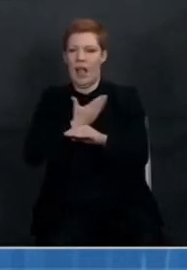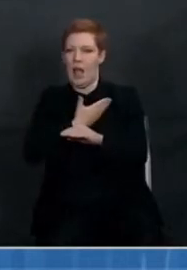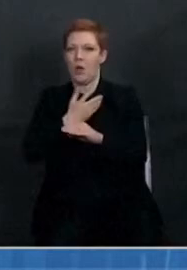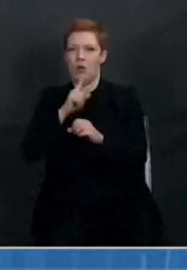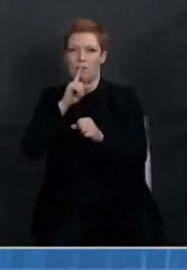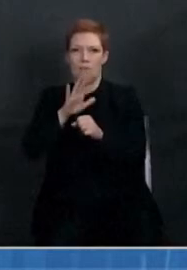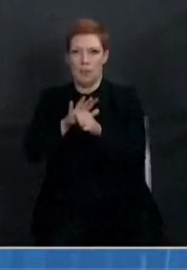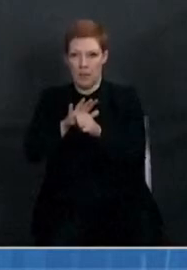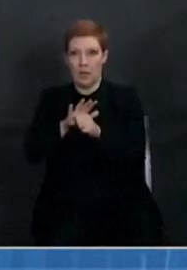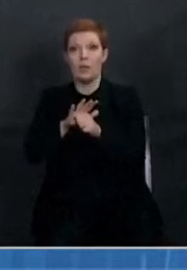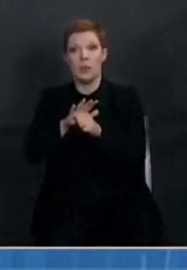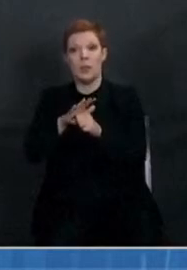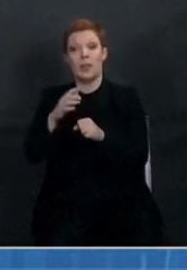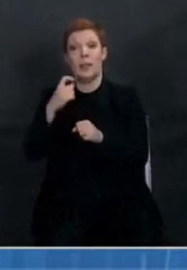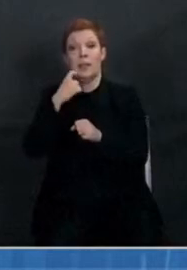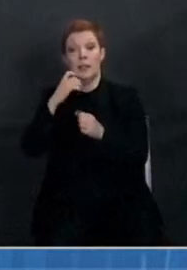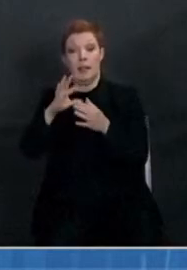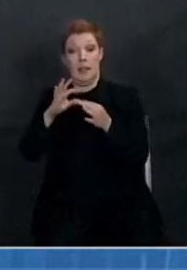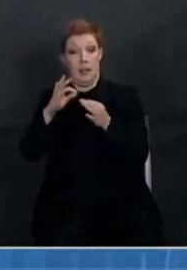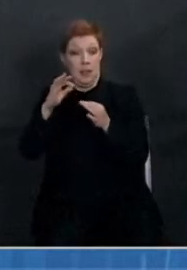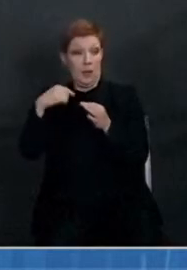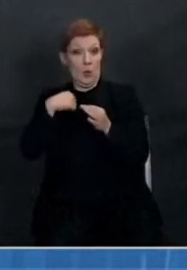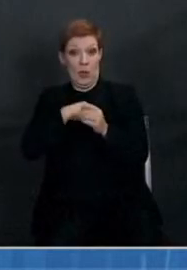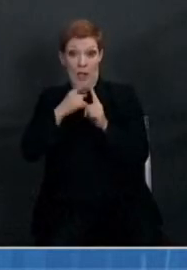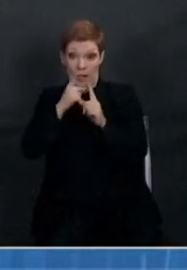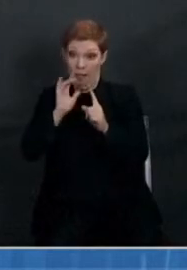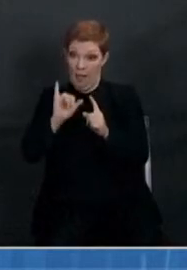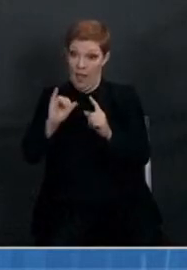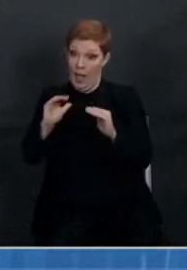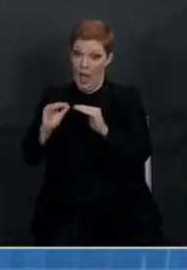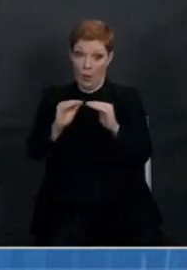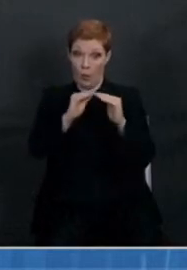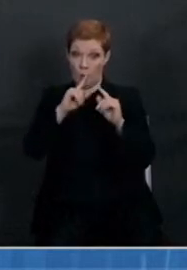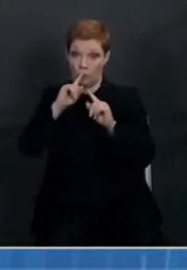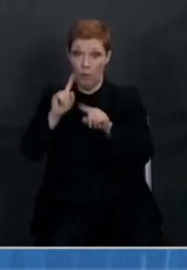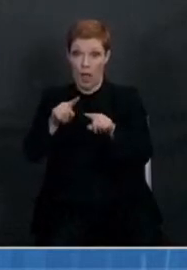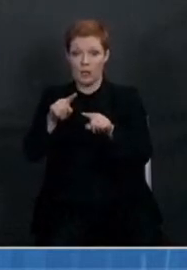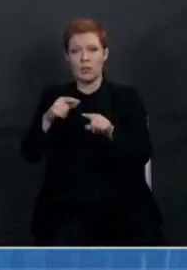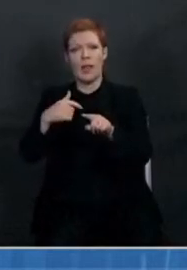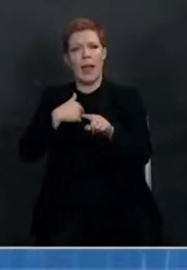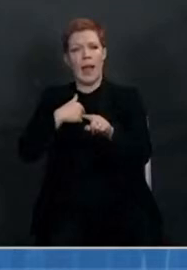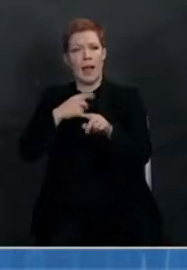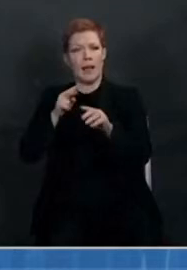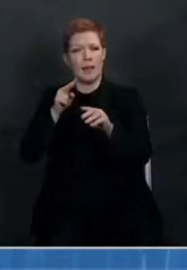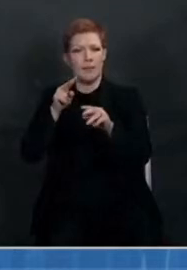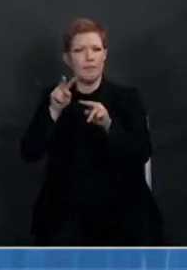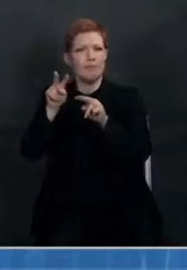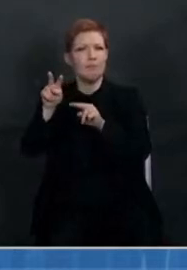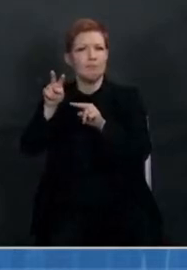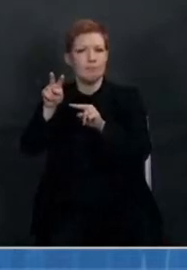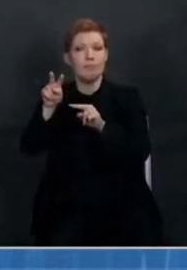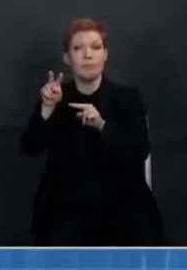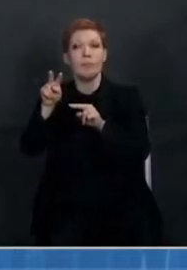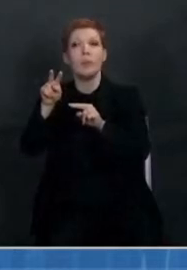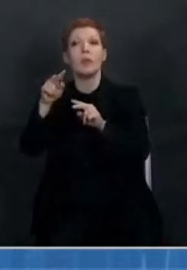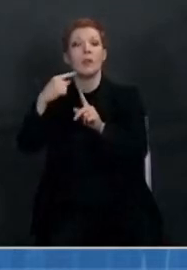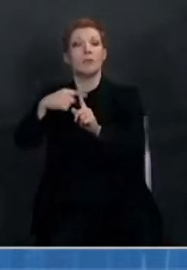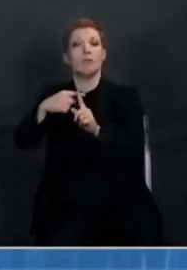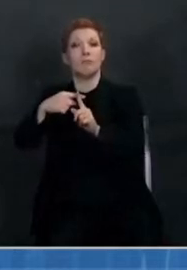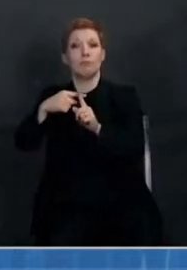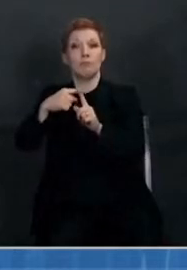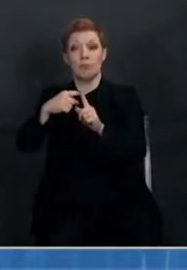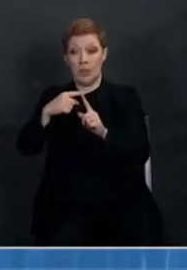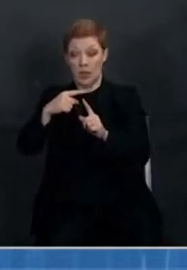really this equitable response. I think it's very encouraging. You know, I shared that at the beginning of the pandemic in terms of race, ethnicity data and